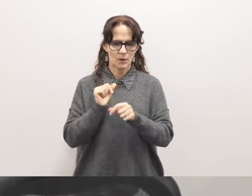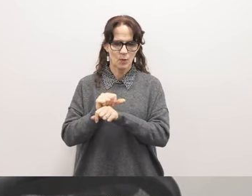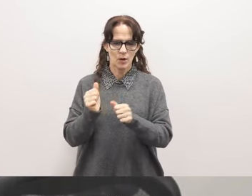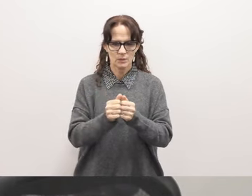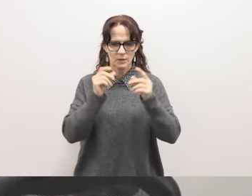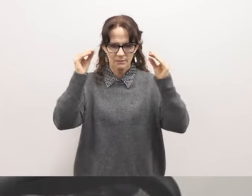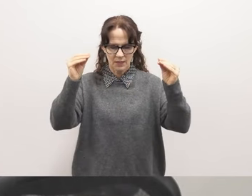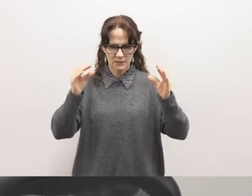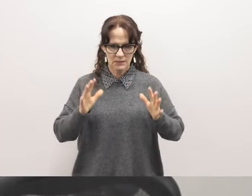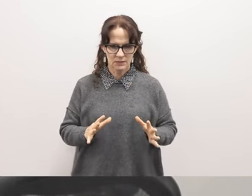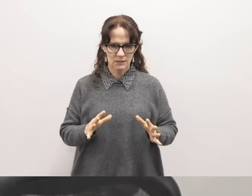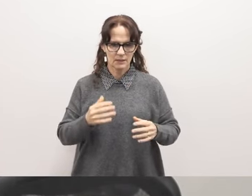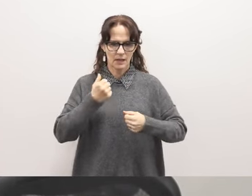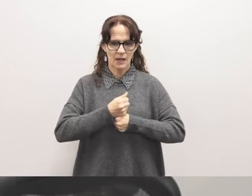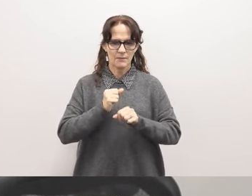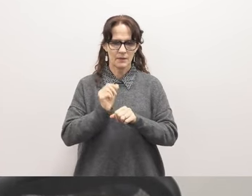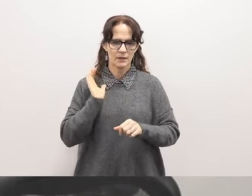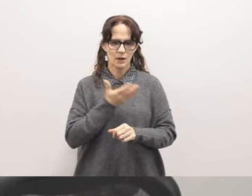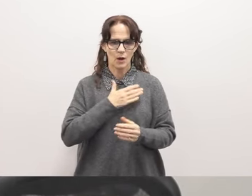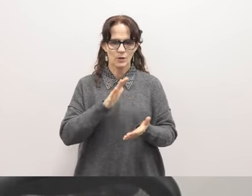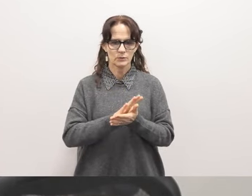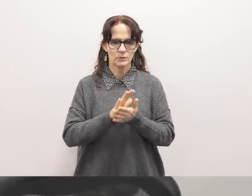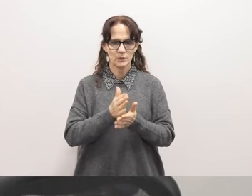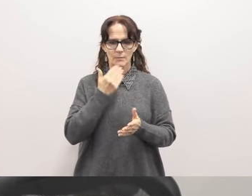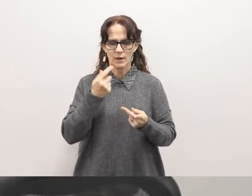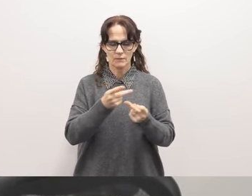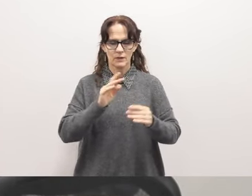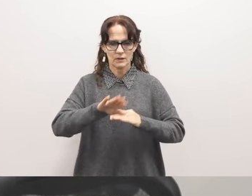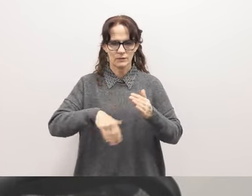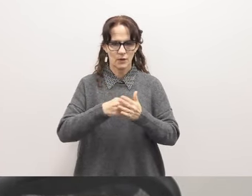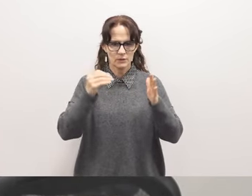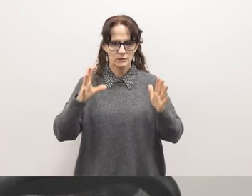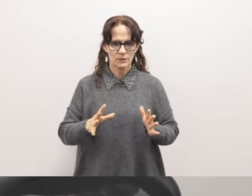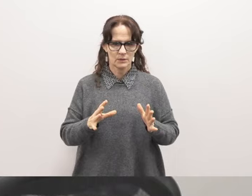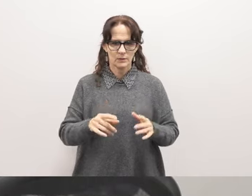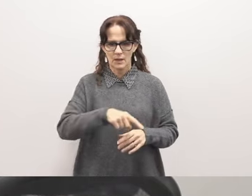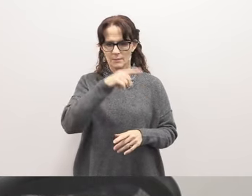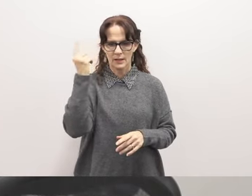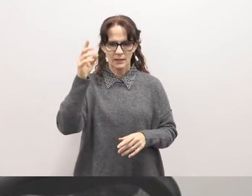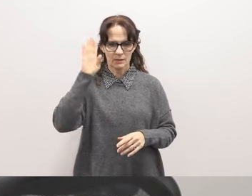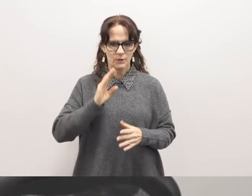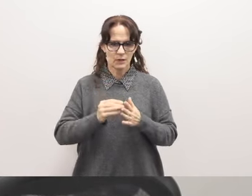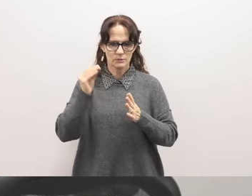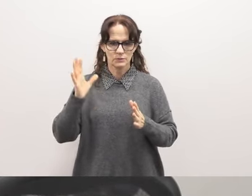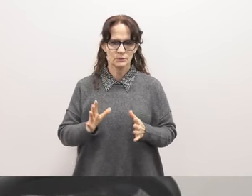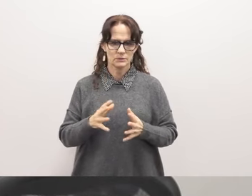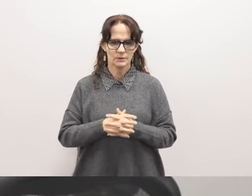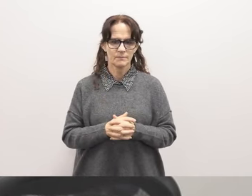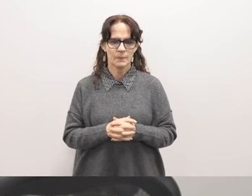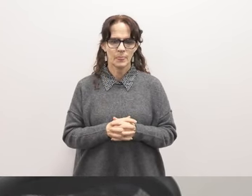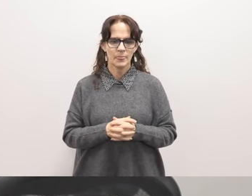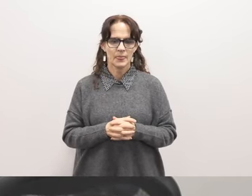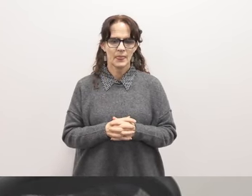and essentially make our school a better place for all students, but especially black and brown students. Sorry.